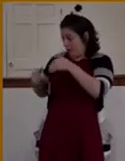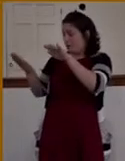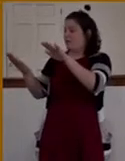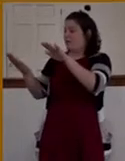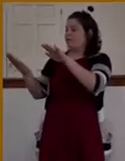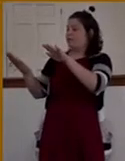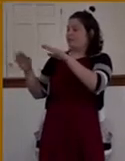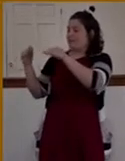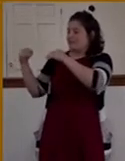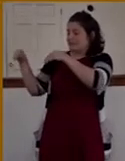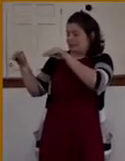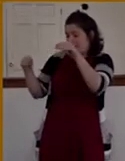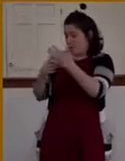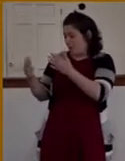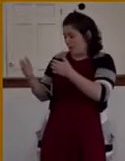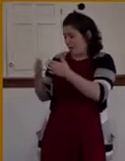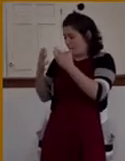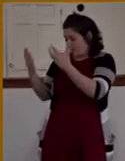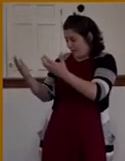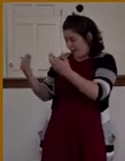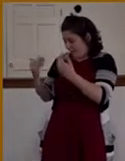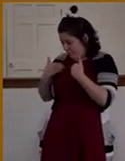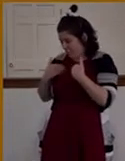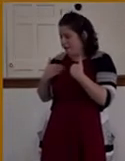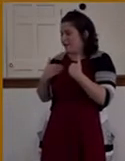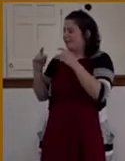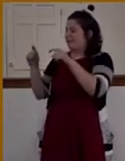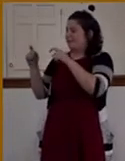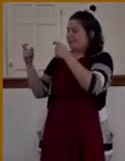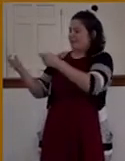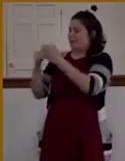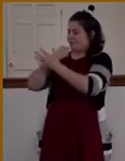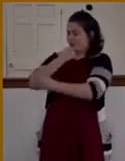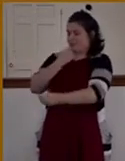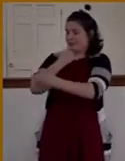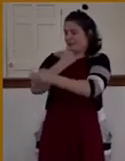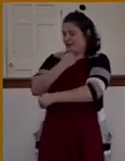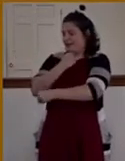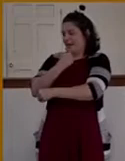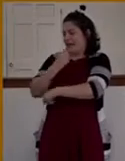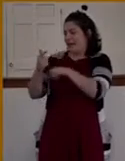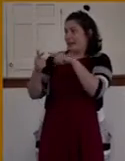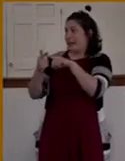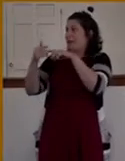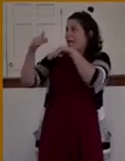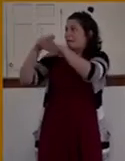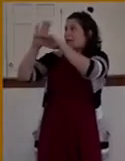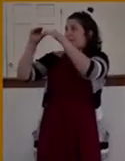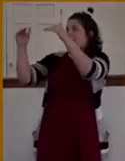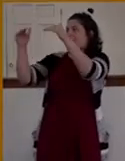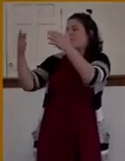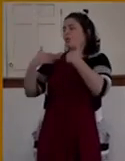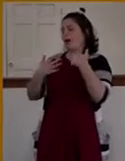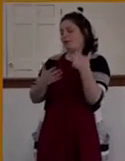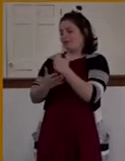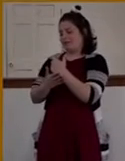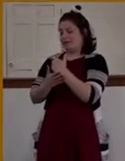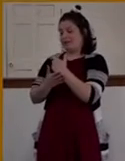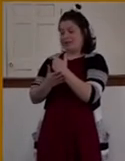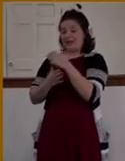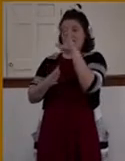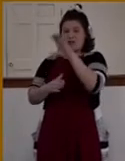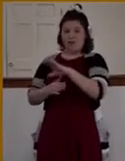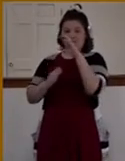Sell whatsoever thou hast and give it to the poor. And thou shalt have treasure in heaven. And come and take up the cross and follow Me.